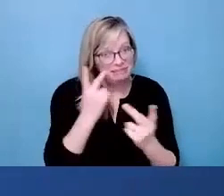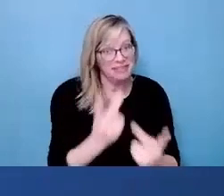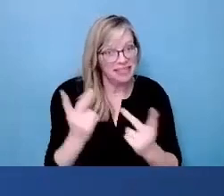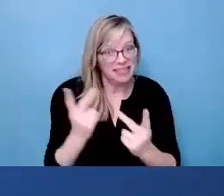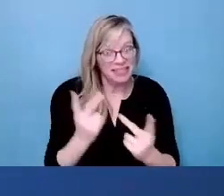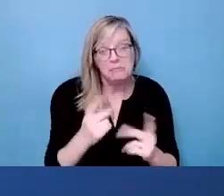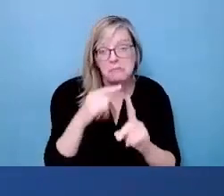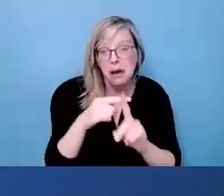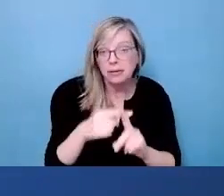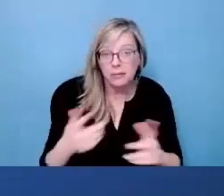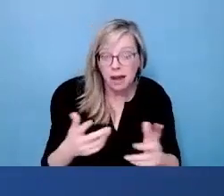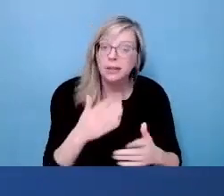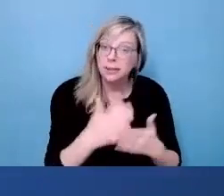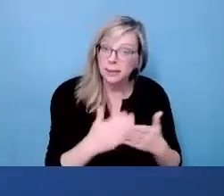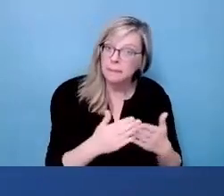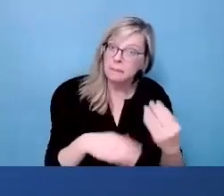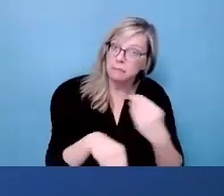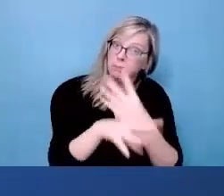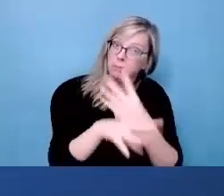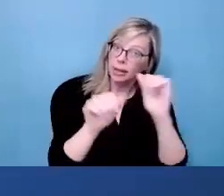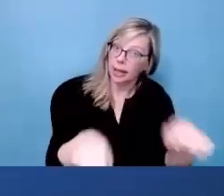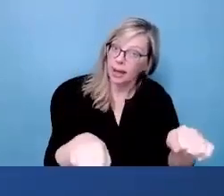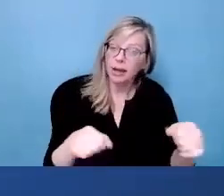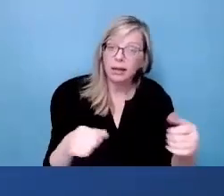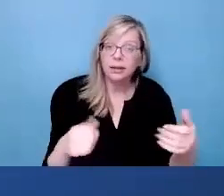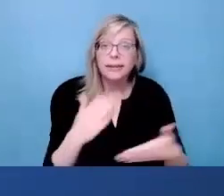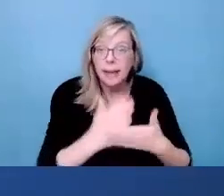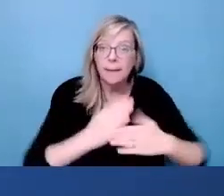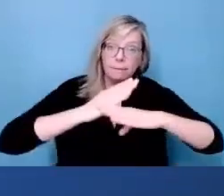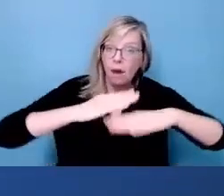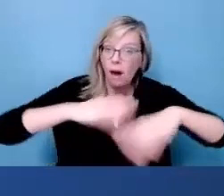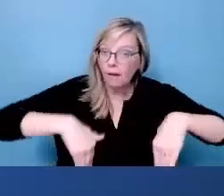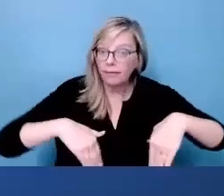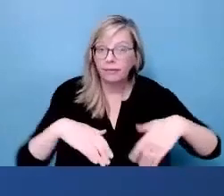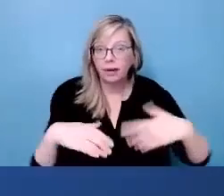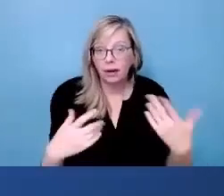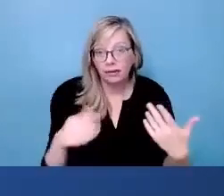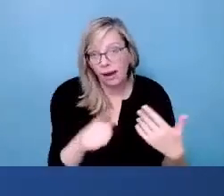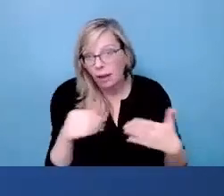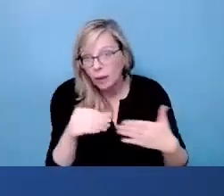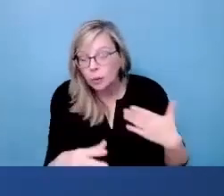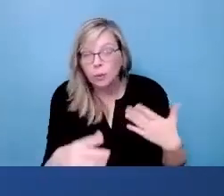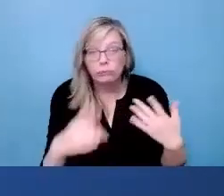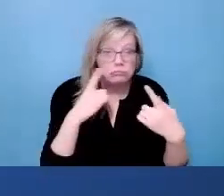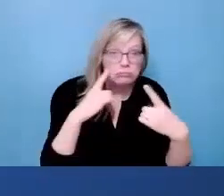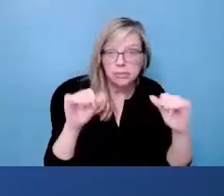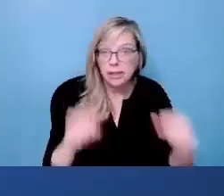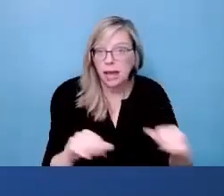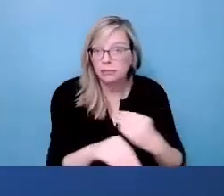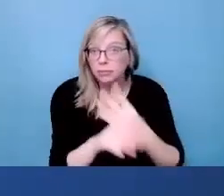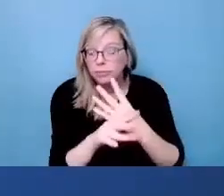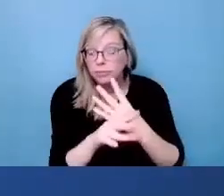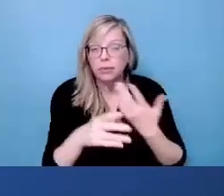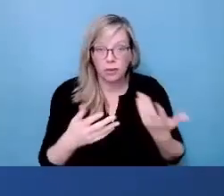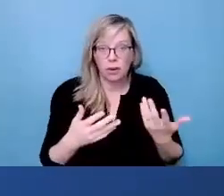same time, the pandemic did show us, though, that there are really good possibilities for online learning, and it actually does remove barriers in